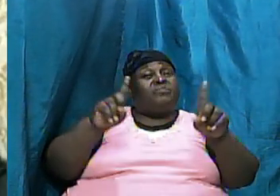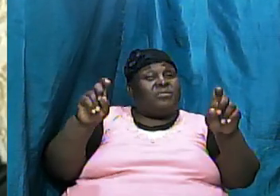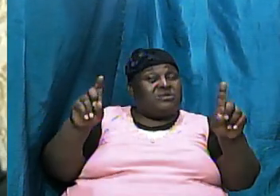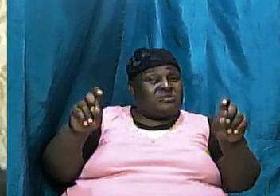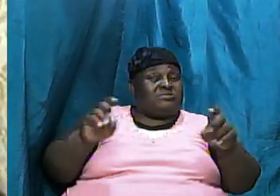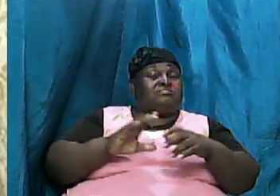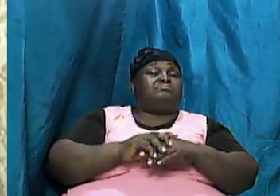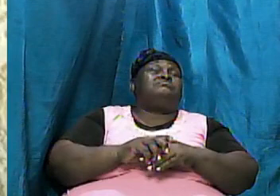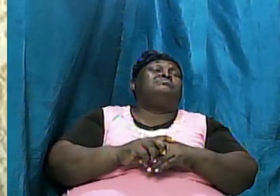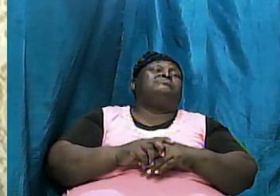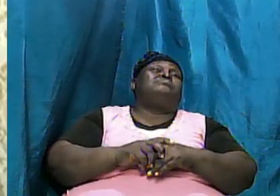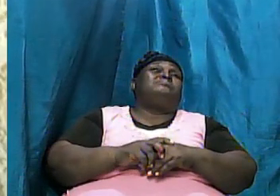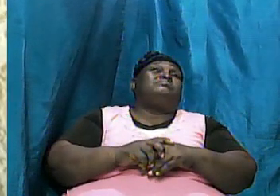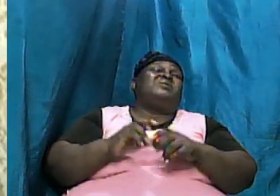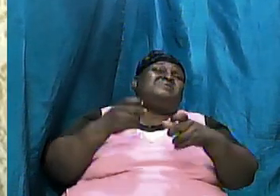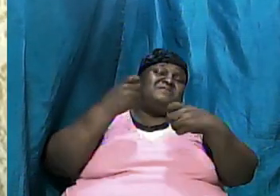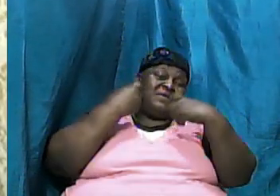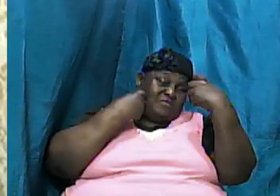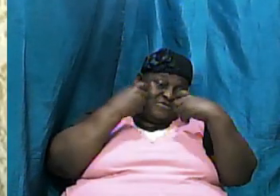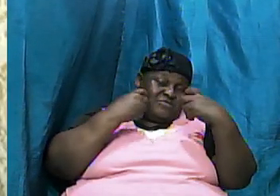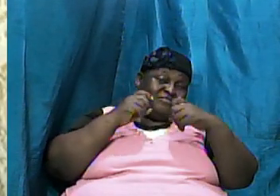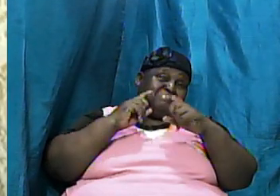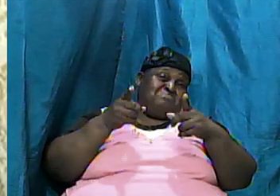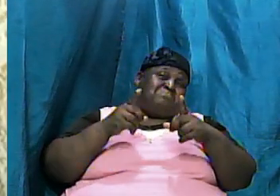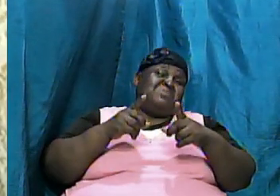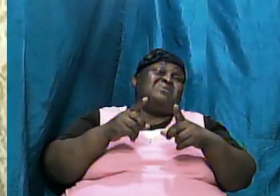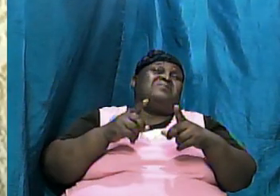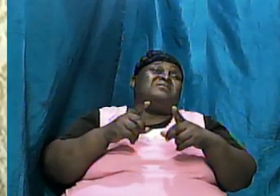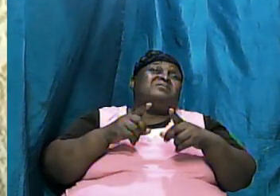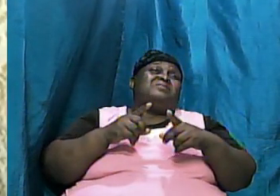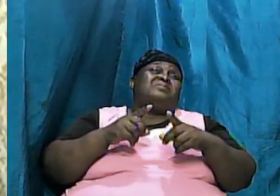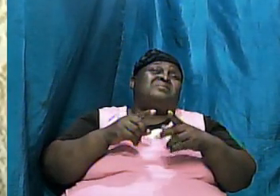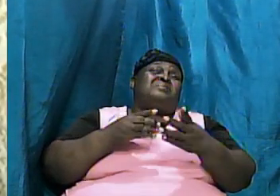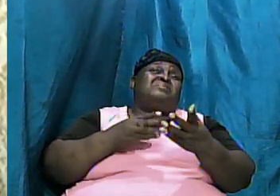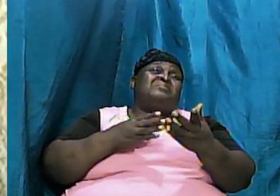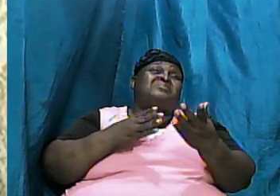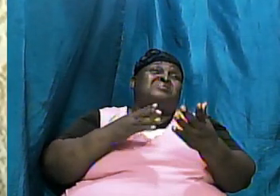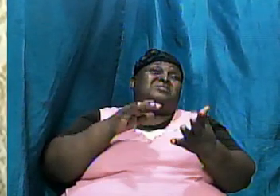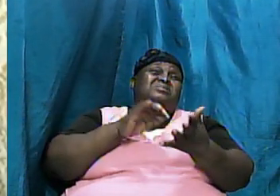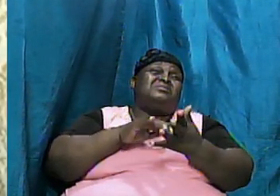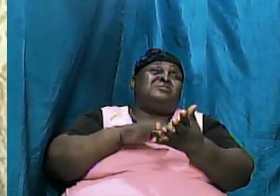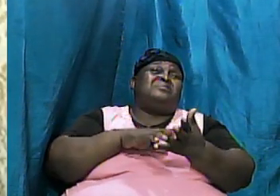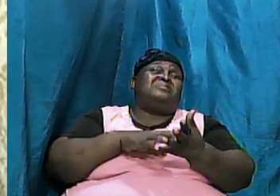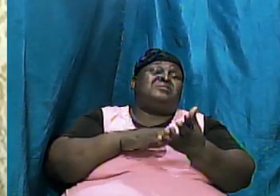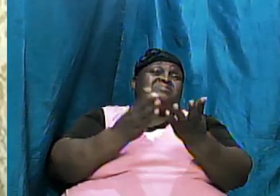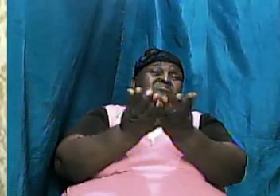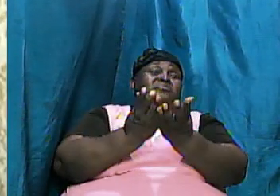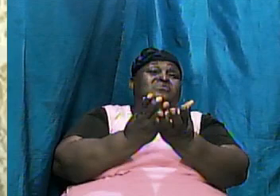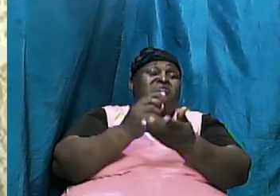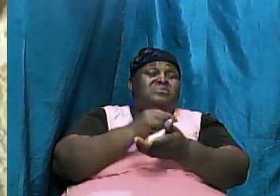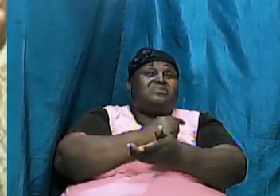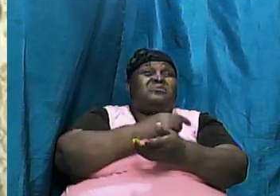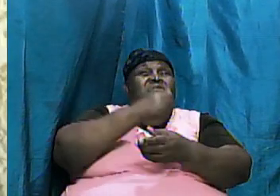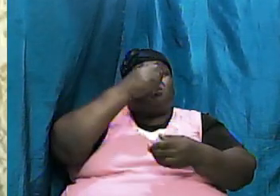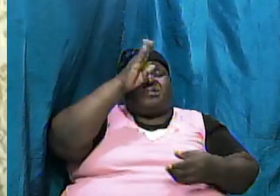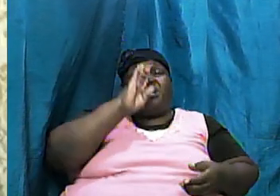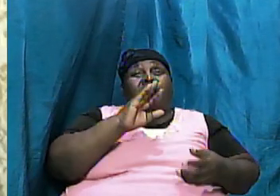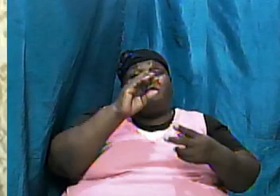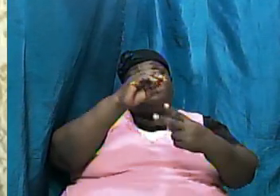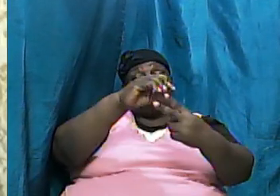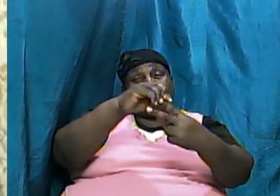go through the book of Genesis we will find that no we will not God chose